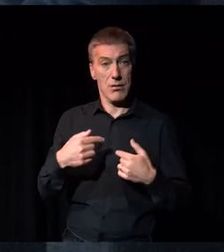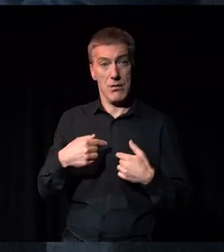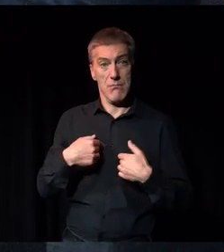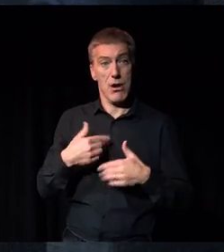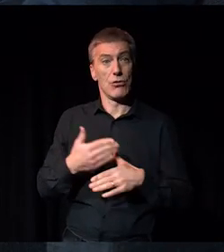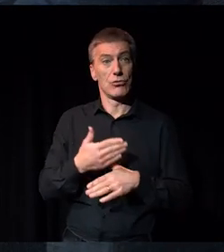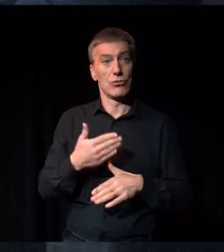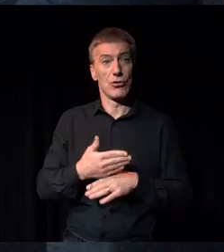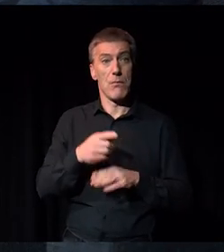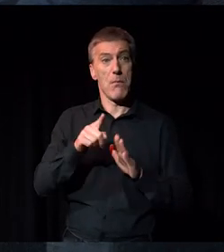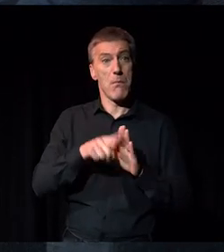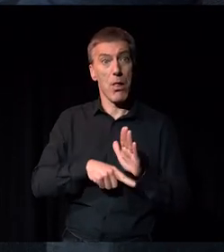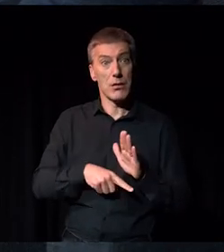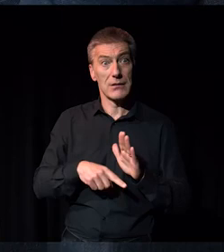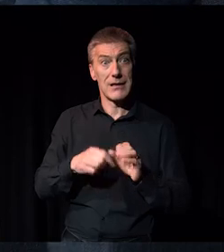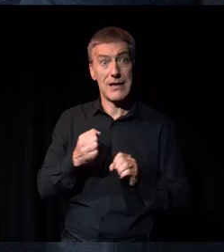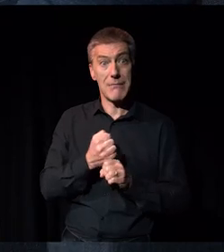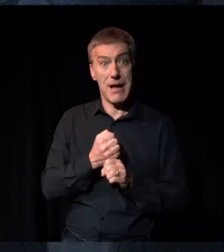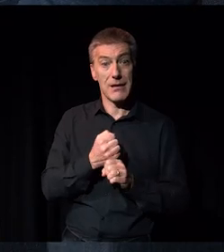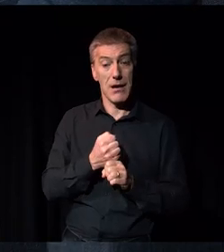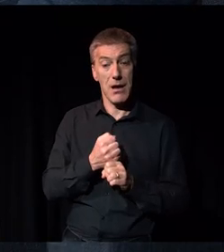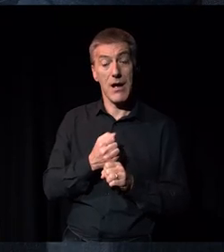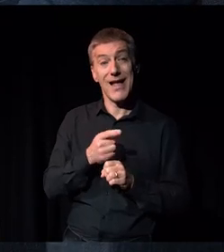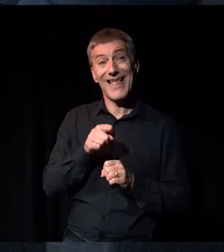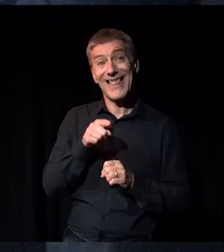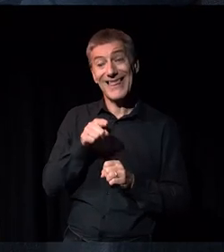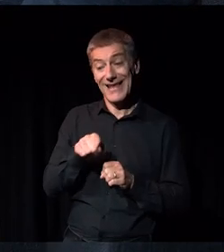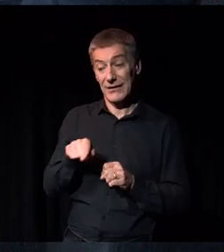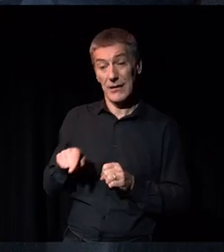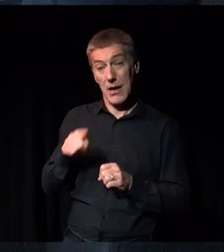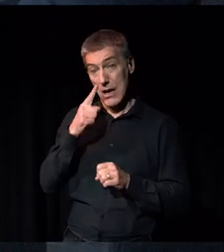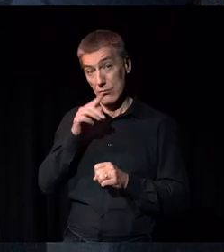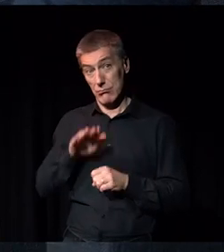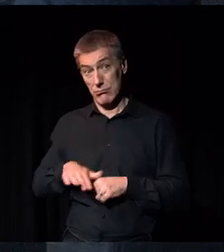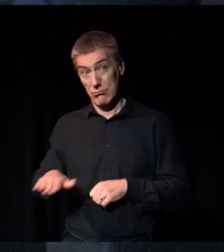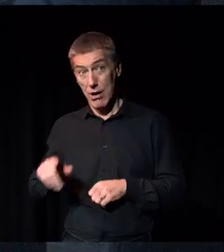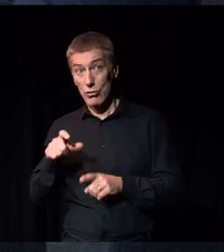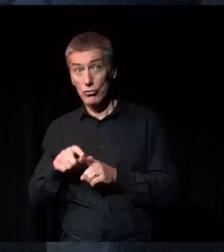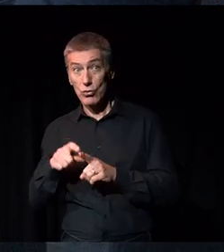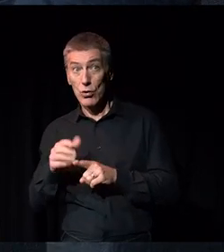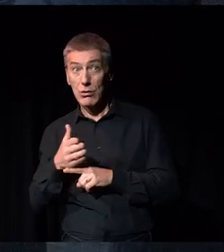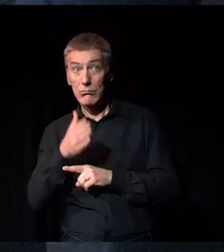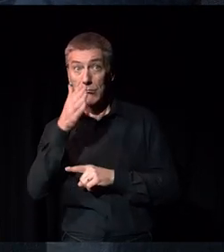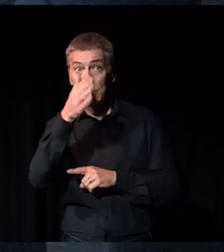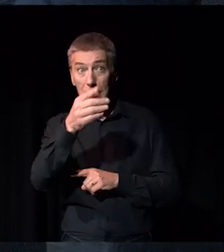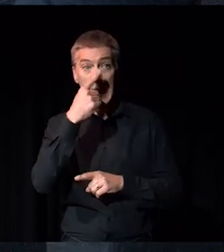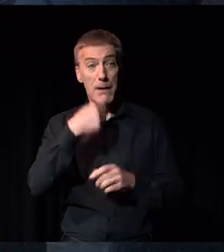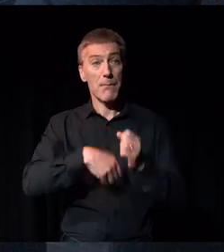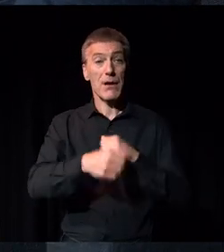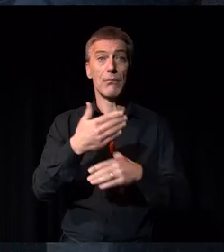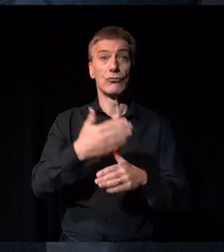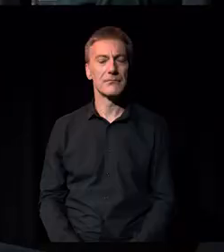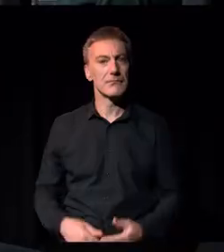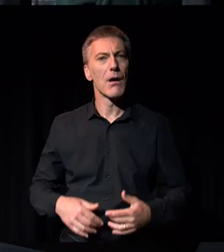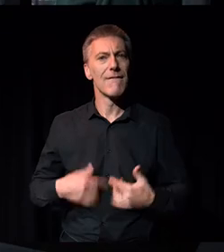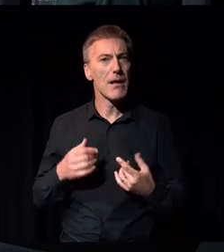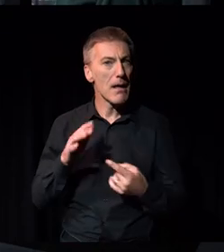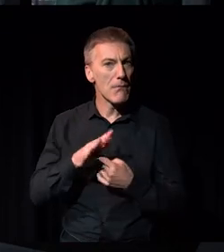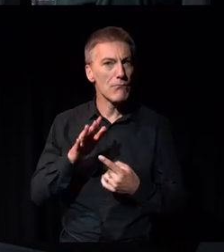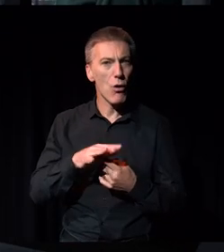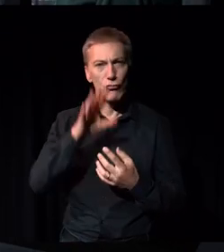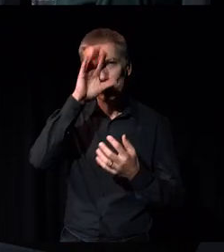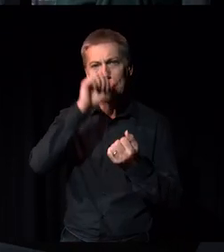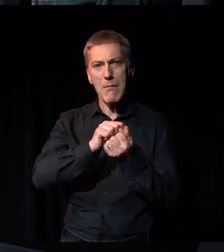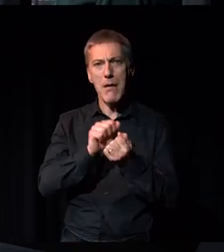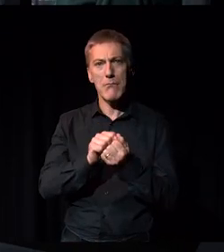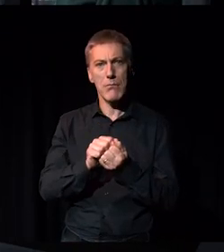policymaker to say to my kids, hey, this is a career for you. How do I do that? I think it's really important also that we remember where